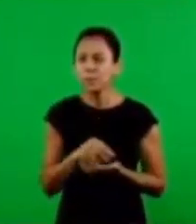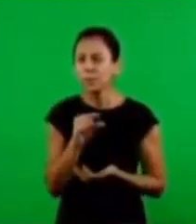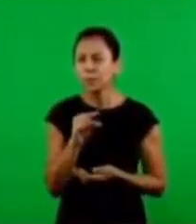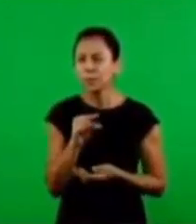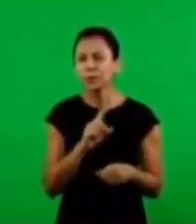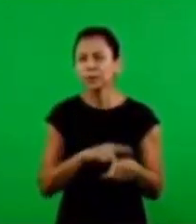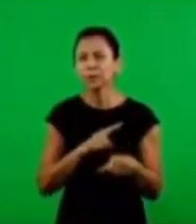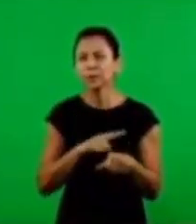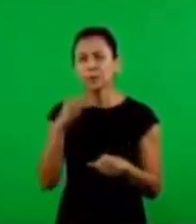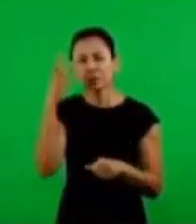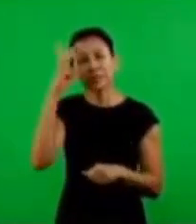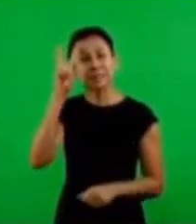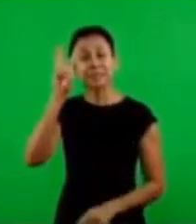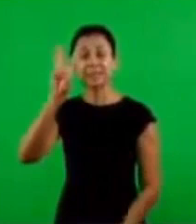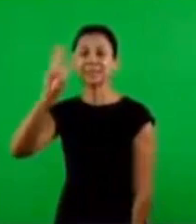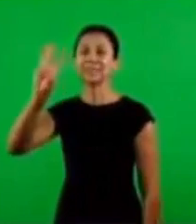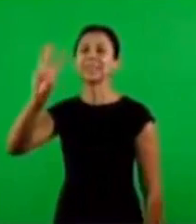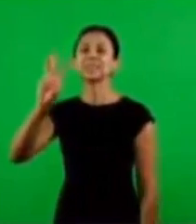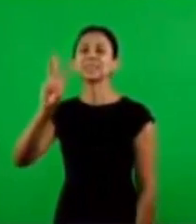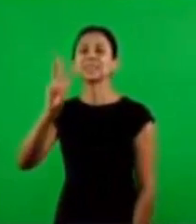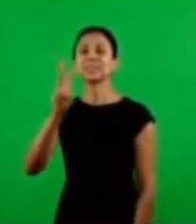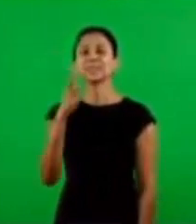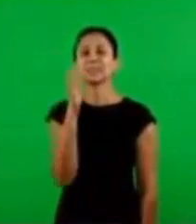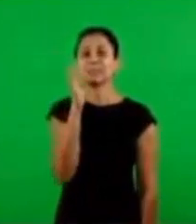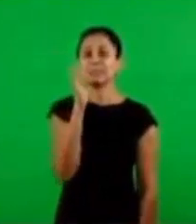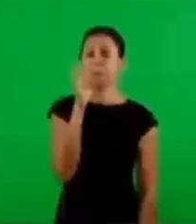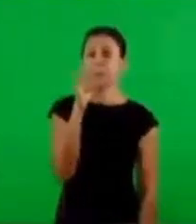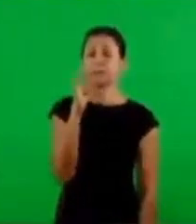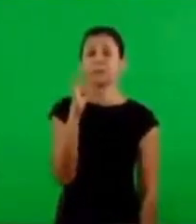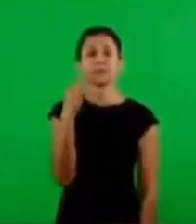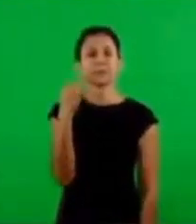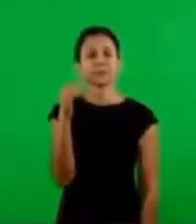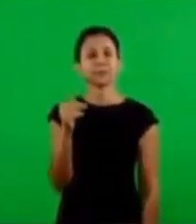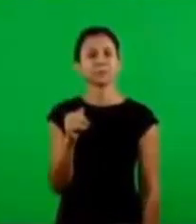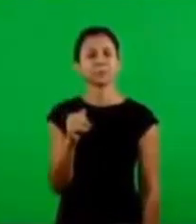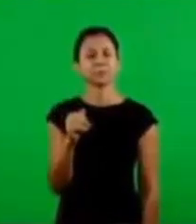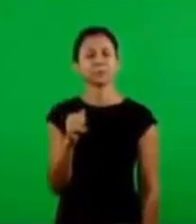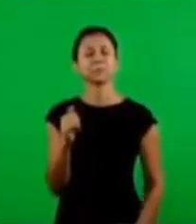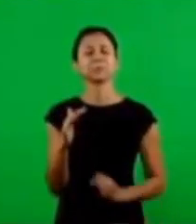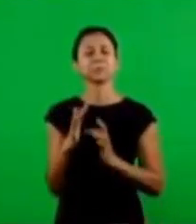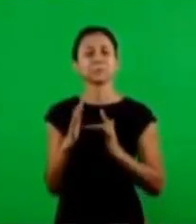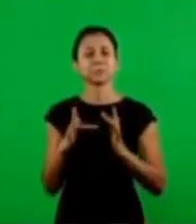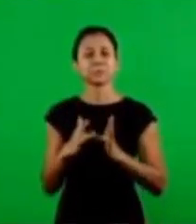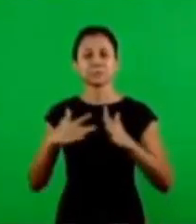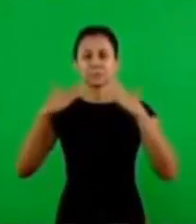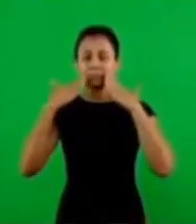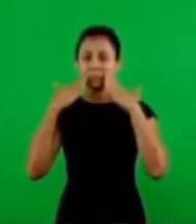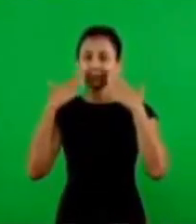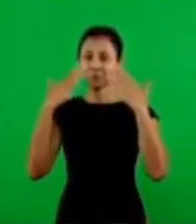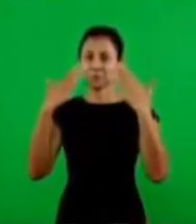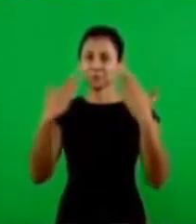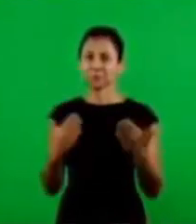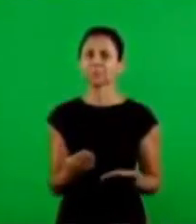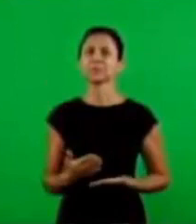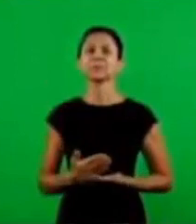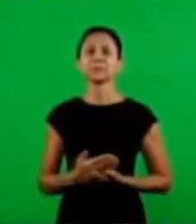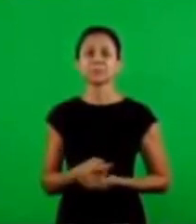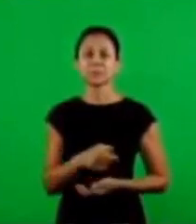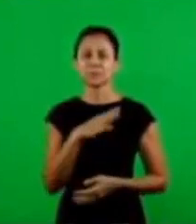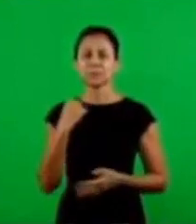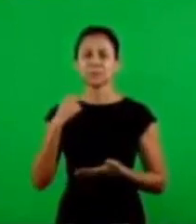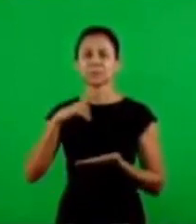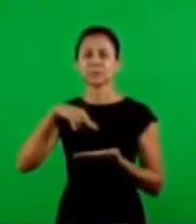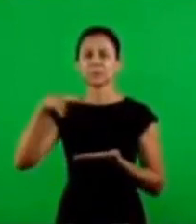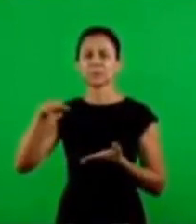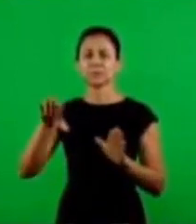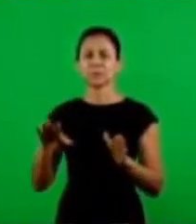in a little while, in the three days, now Jesus represents himself to them, showing that Jesus that was not seen, now